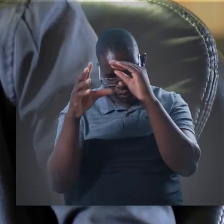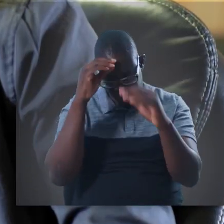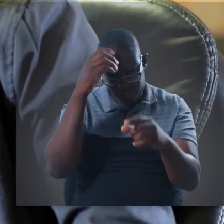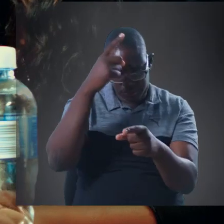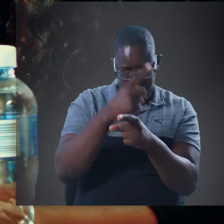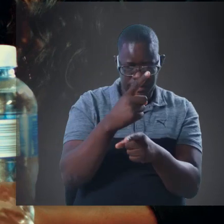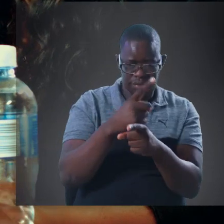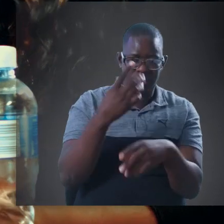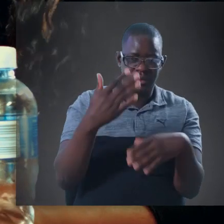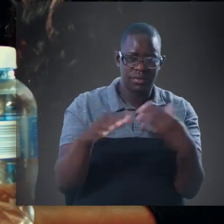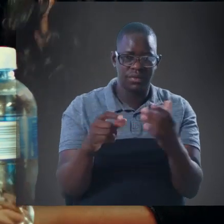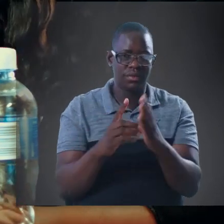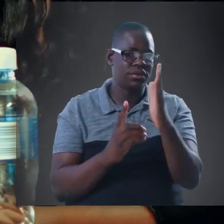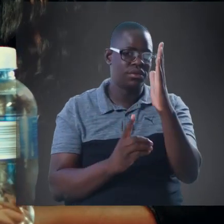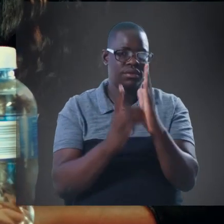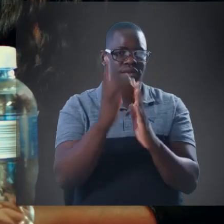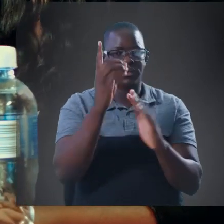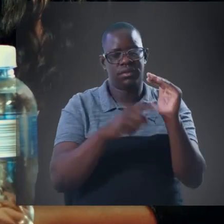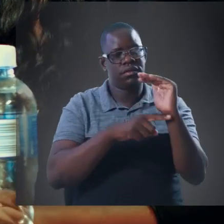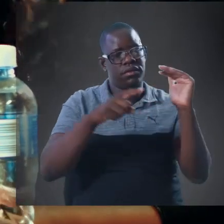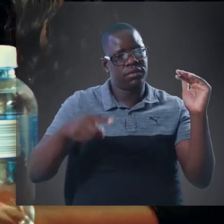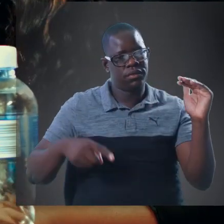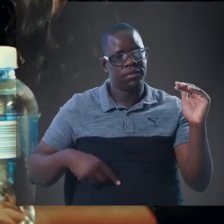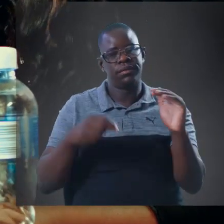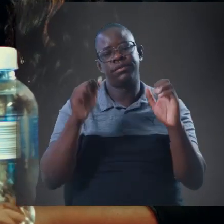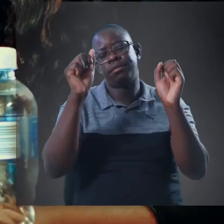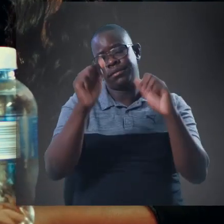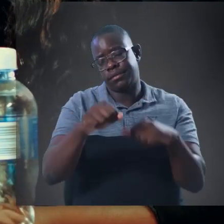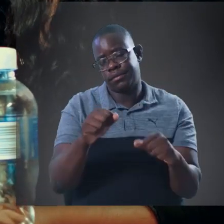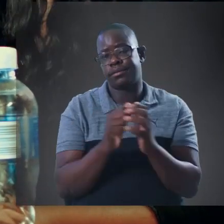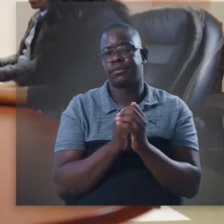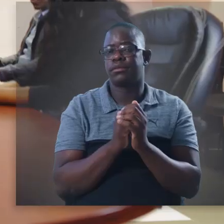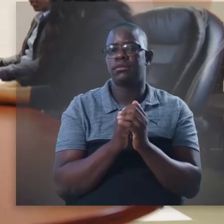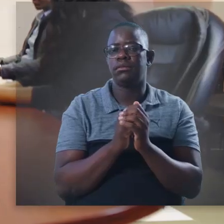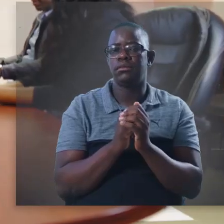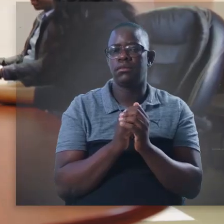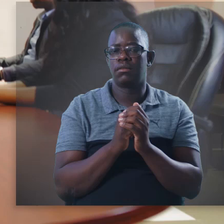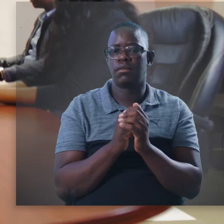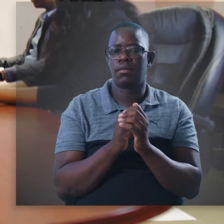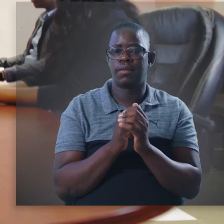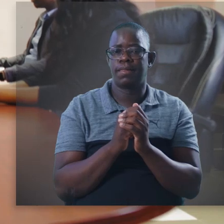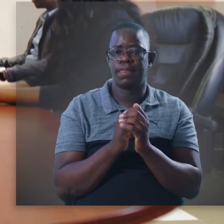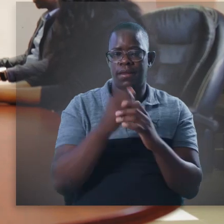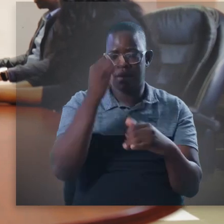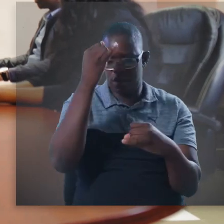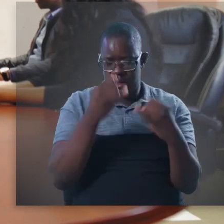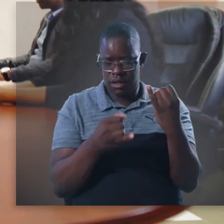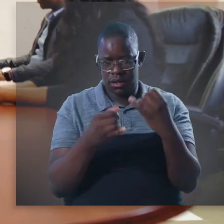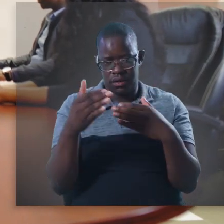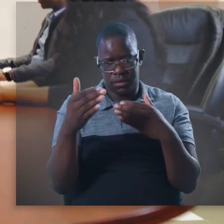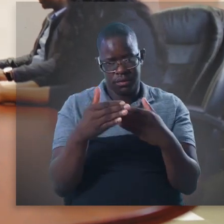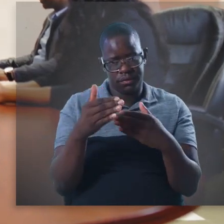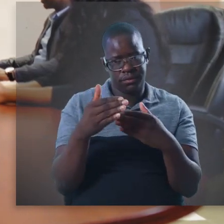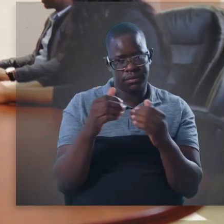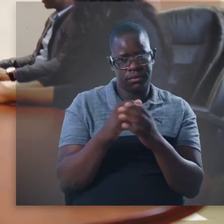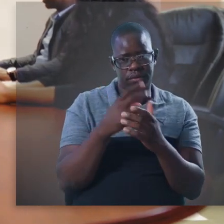today I actually learned a lot about our government and development in our country Yeah Viewers,